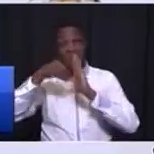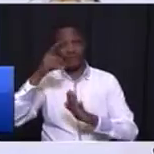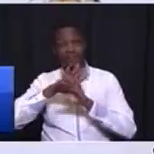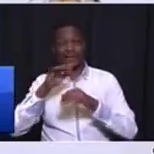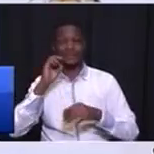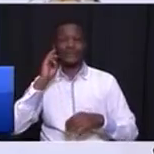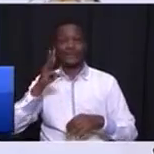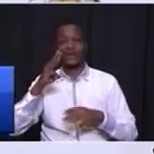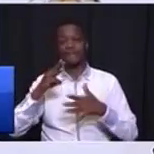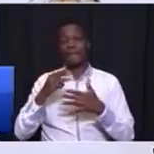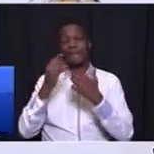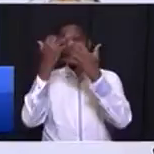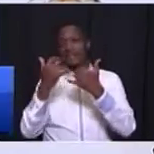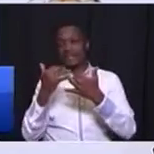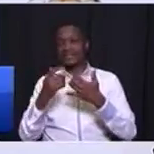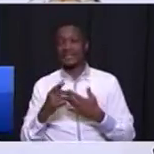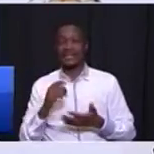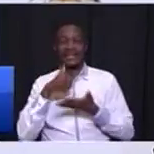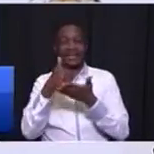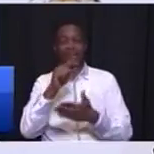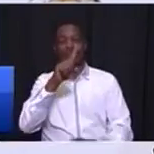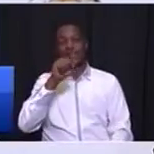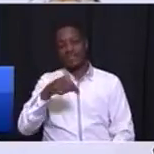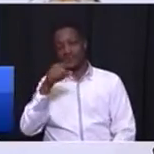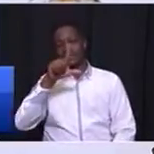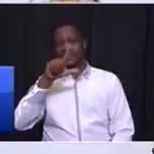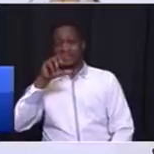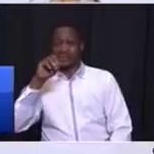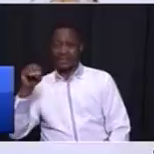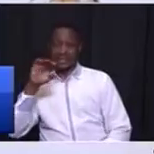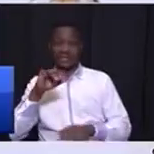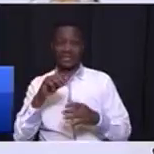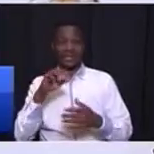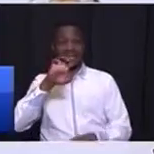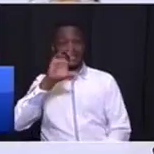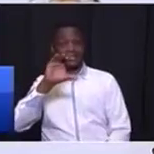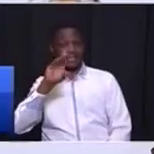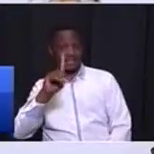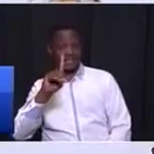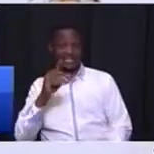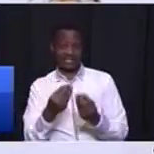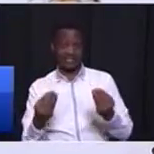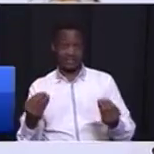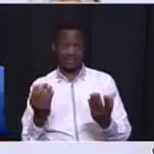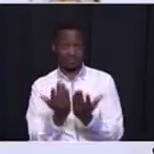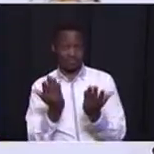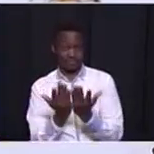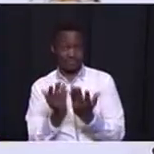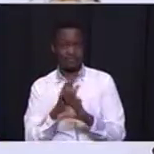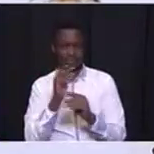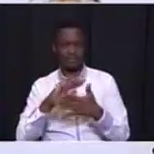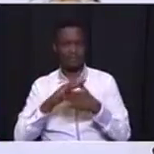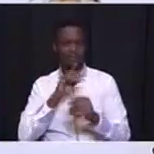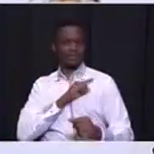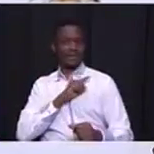financially assist 1,700 early childhood centers in the townships because we want to increase the number